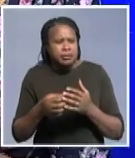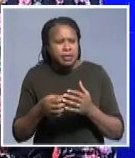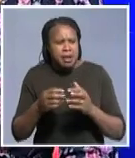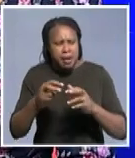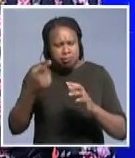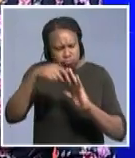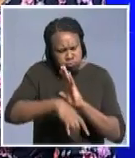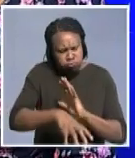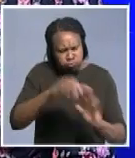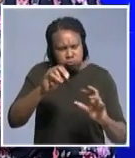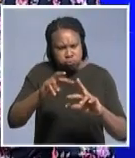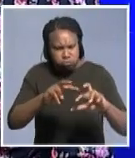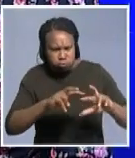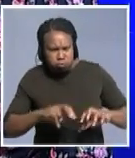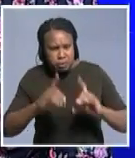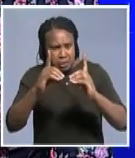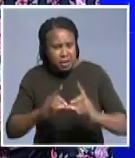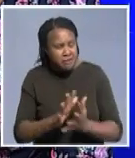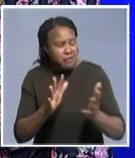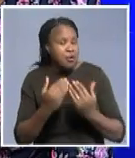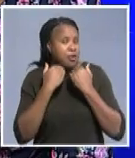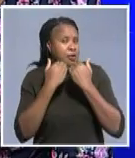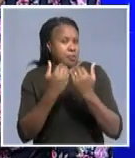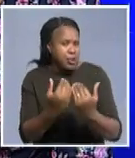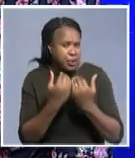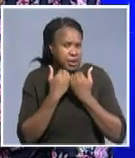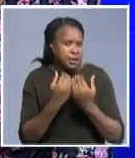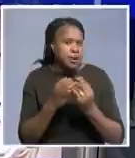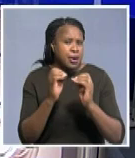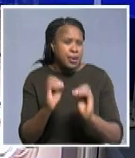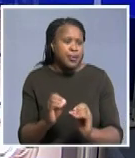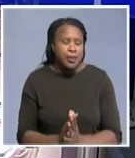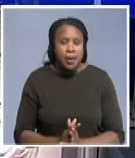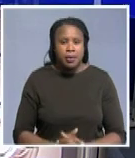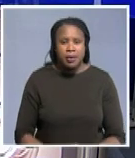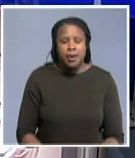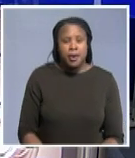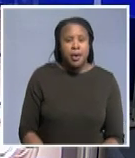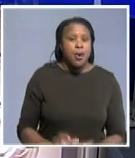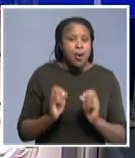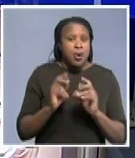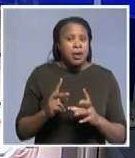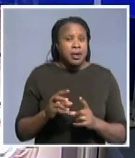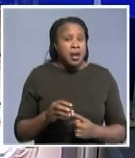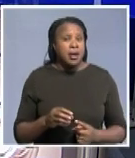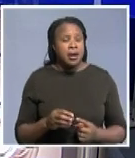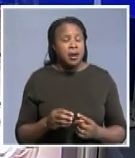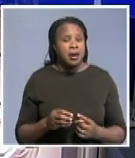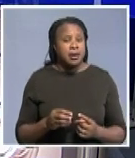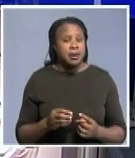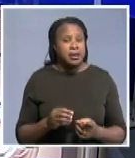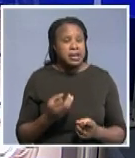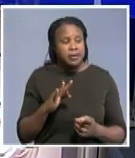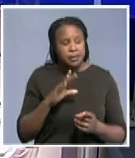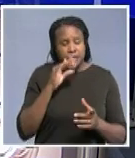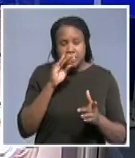analyze the data that is so crucial for informed policymaking but do you have a situation especially if we we talk